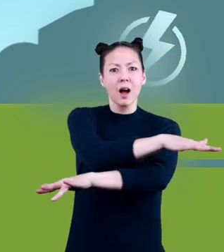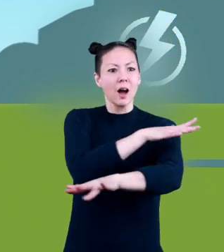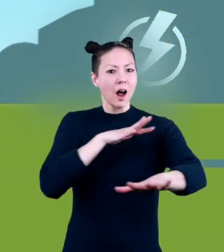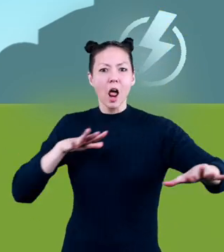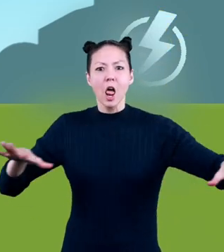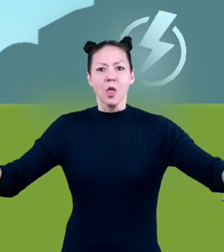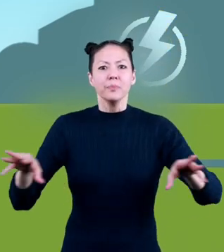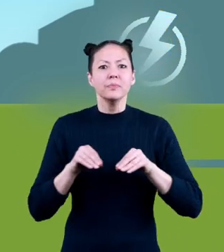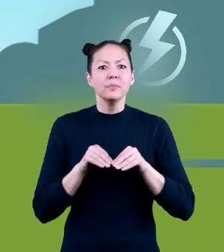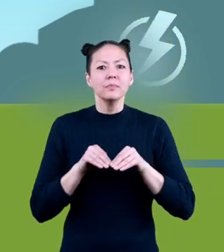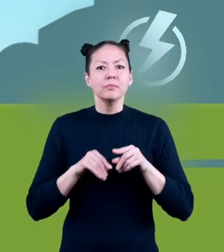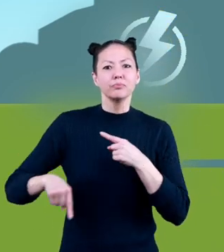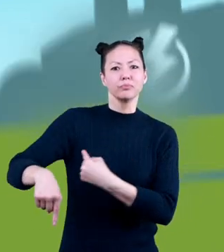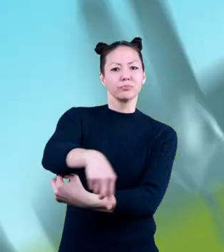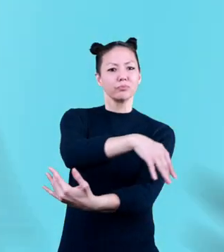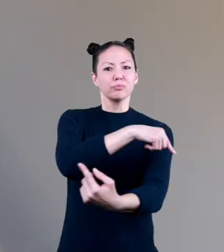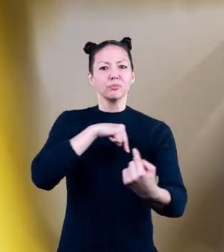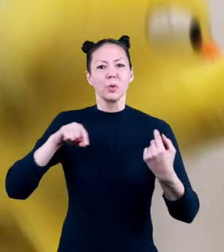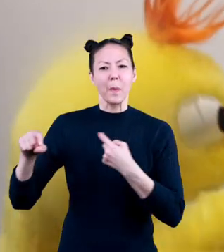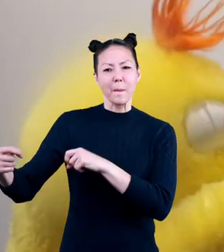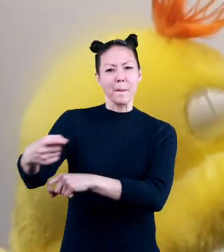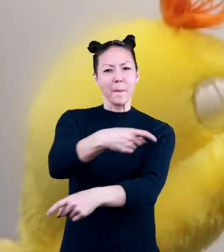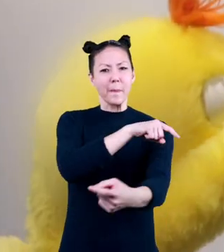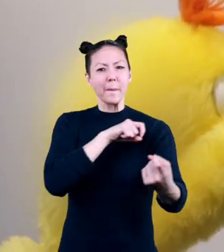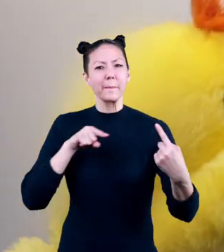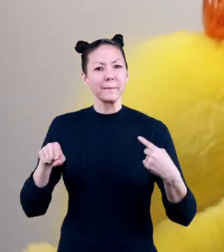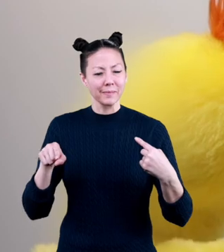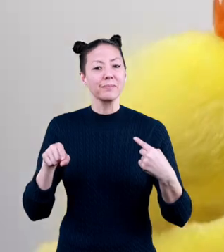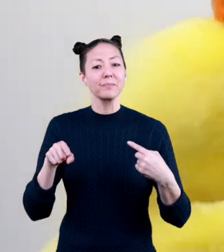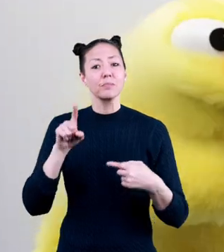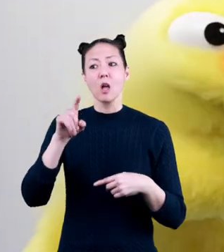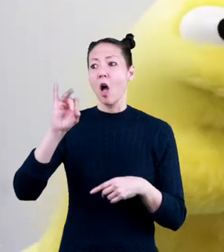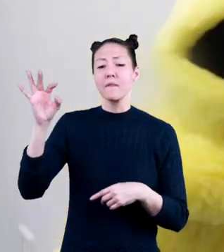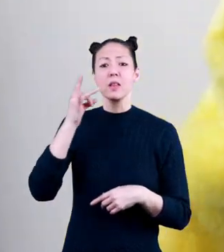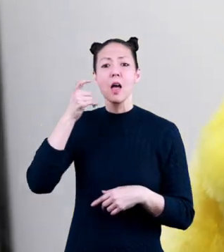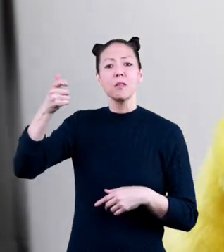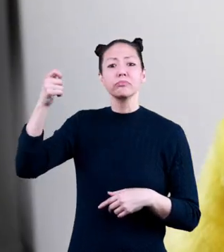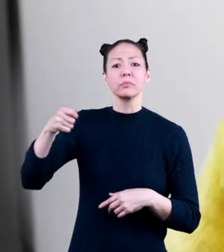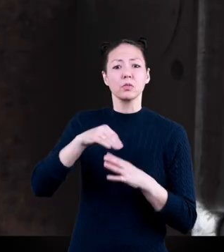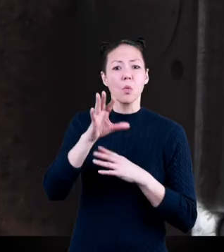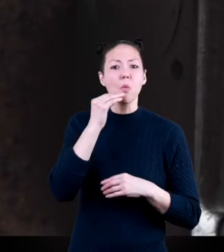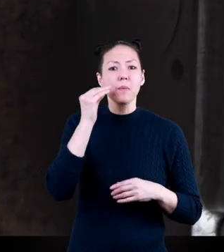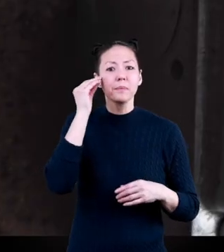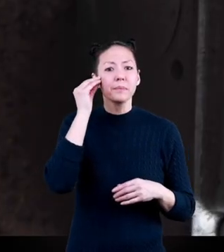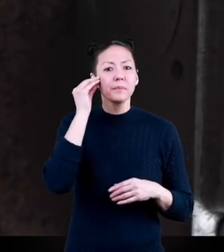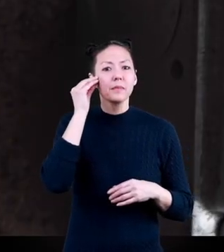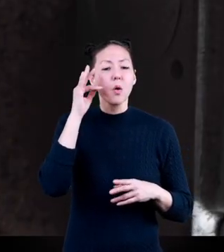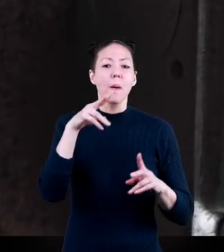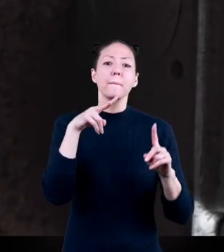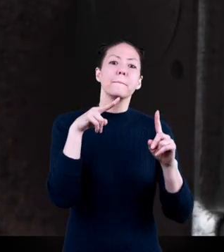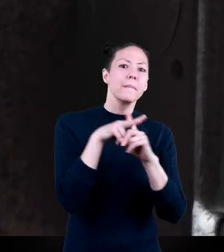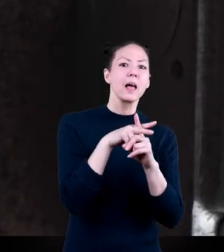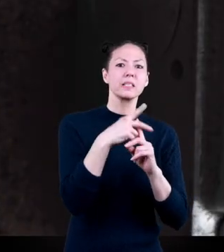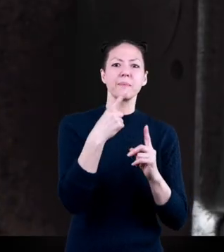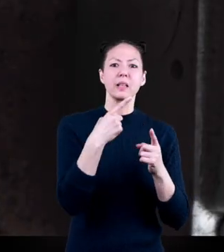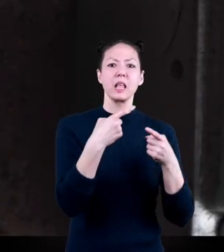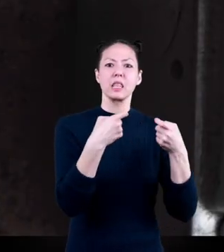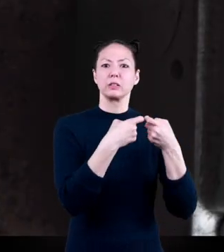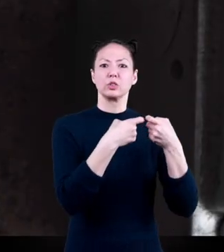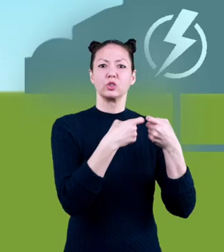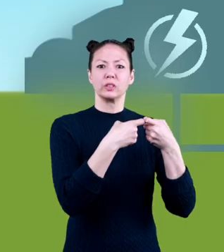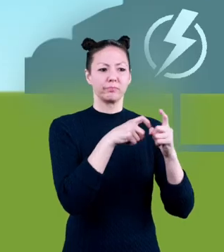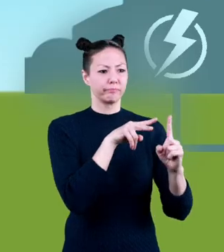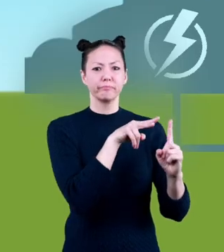the power plant again. When you turn on a light in your home, or plug something into an electrical